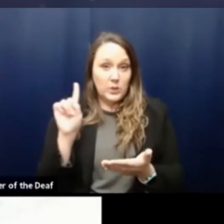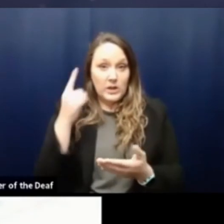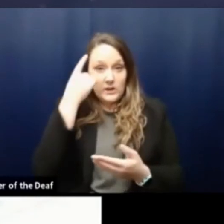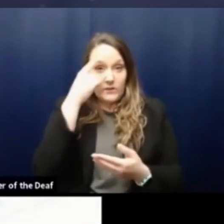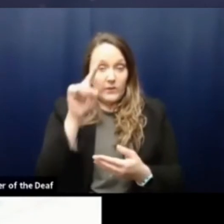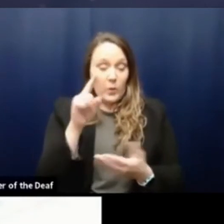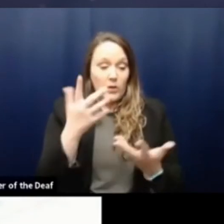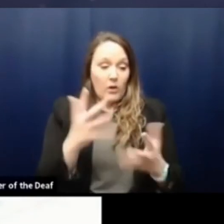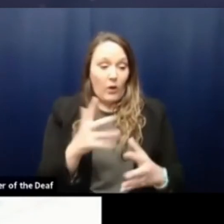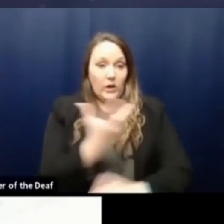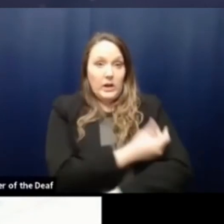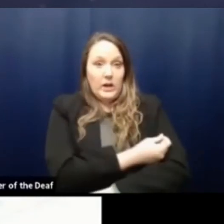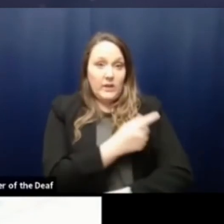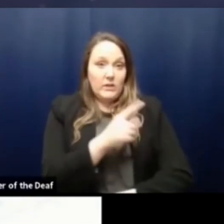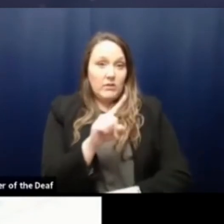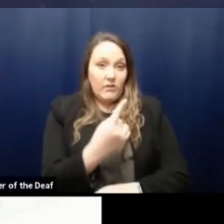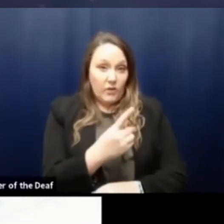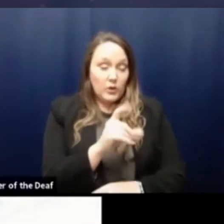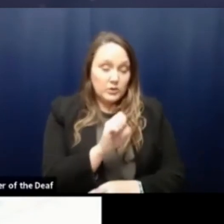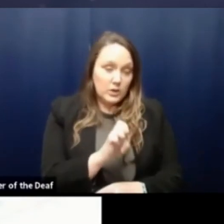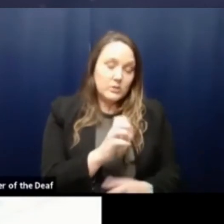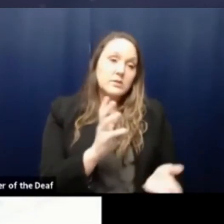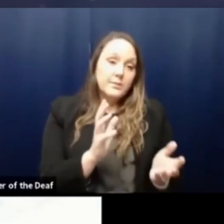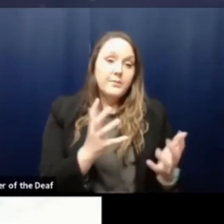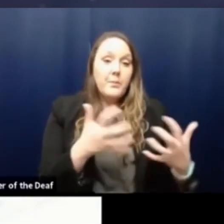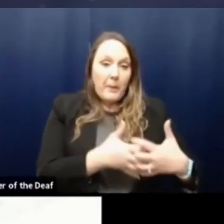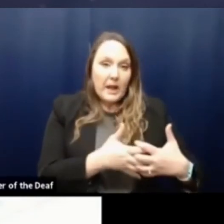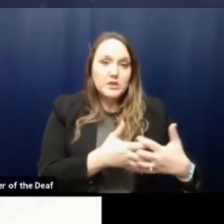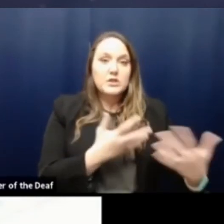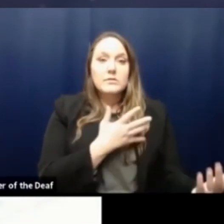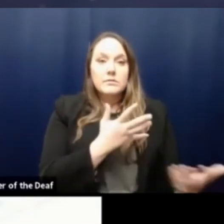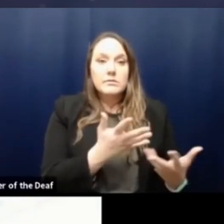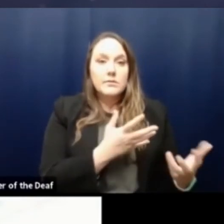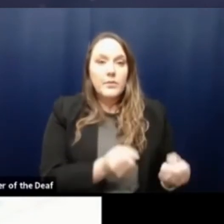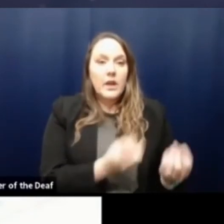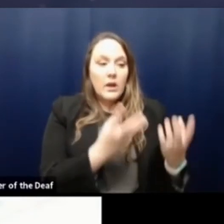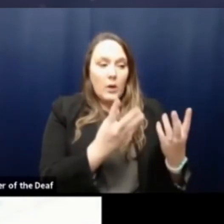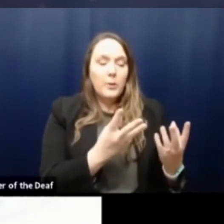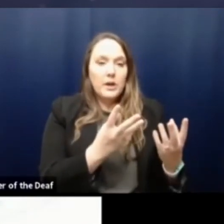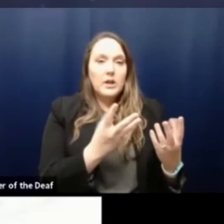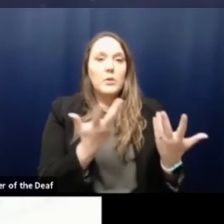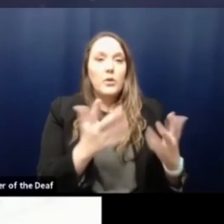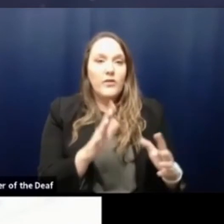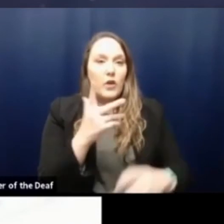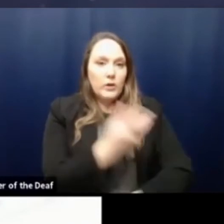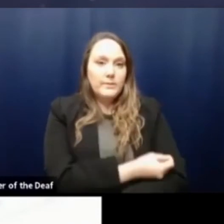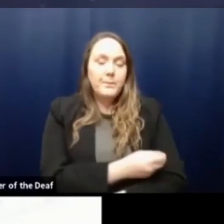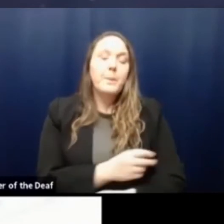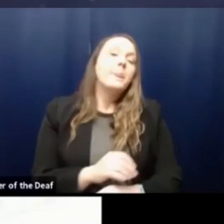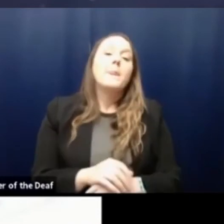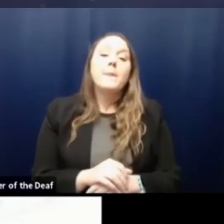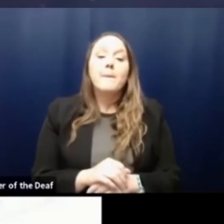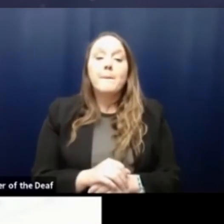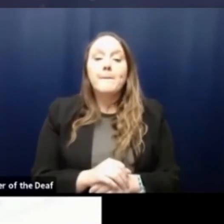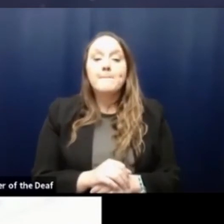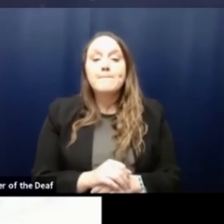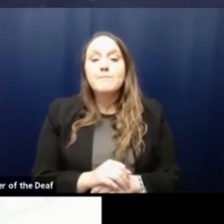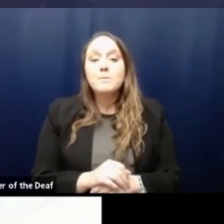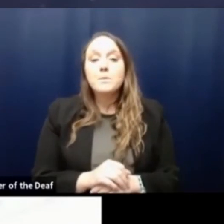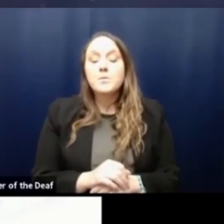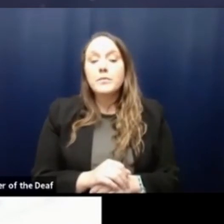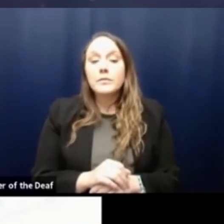Um, so we have those, um, and they, they match dose for dose for the number of vaccine, vaccinations that were delivered or vaccines that were given.